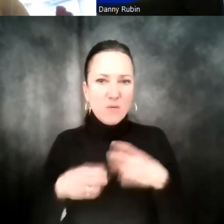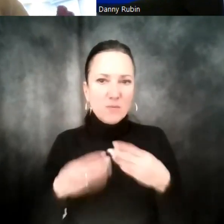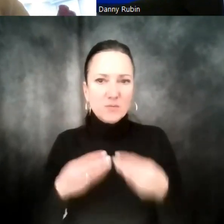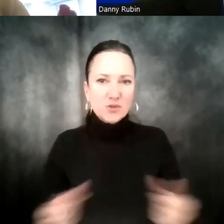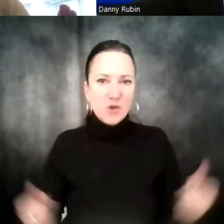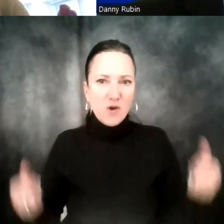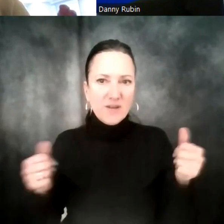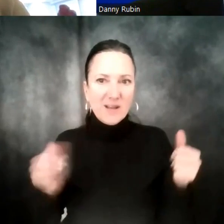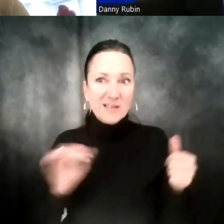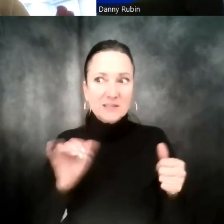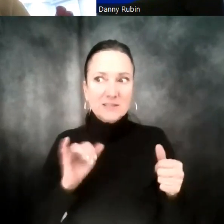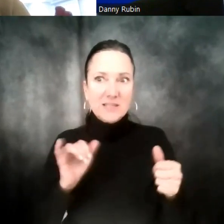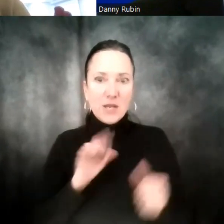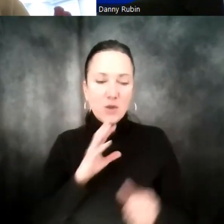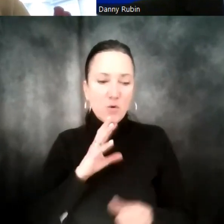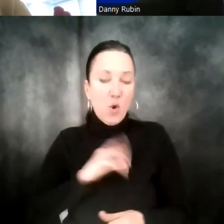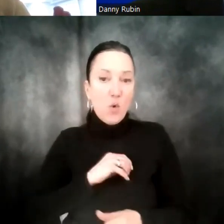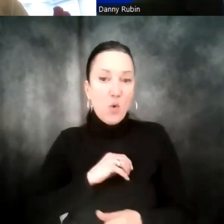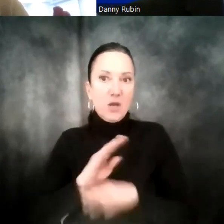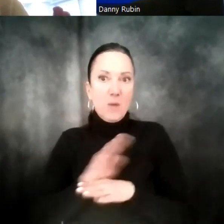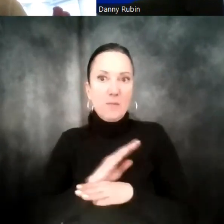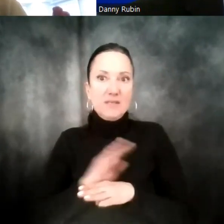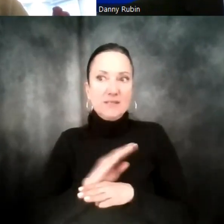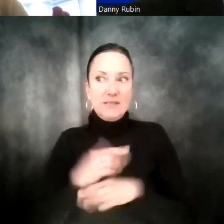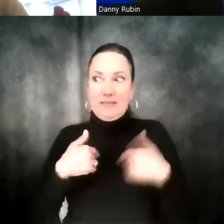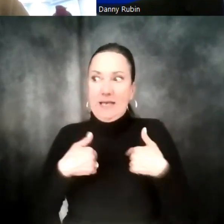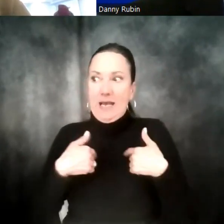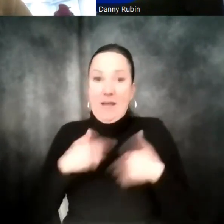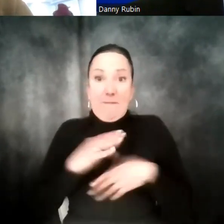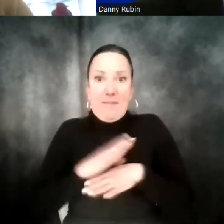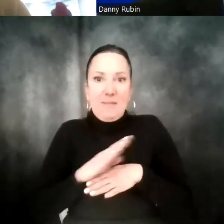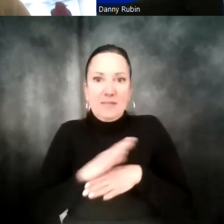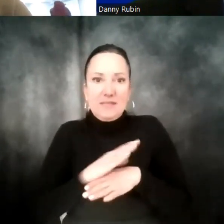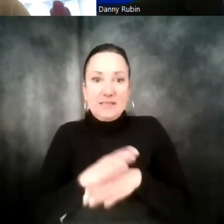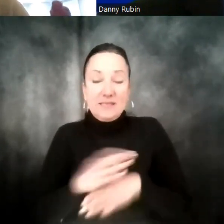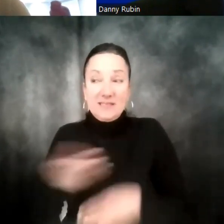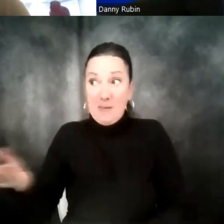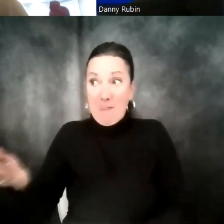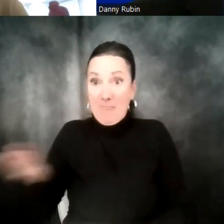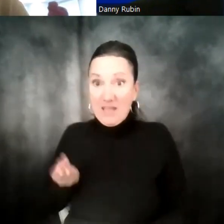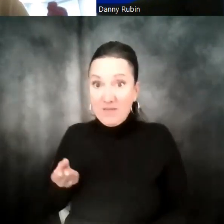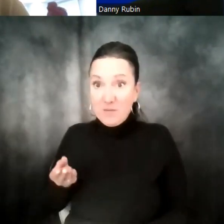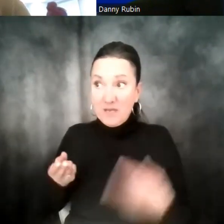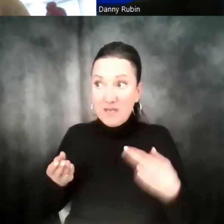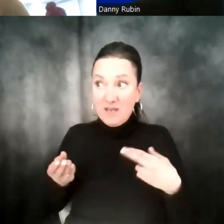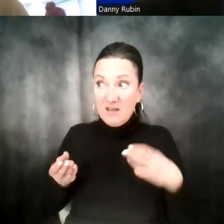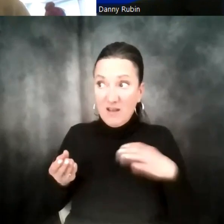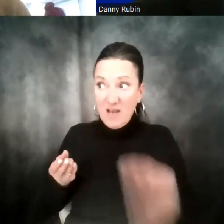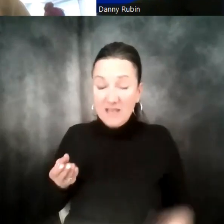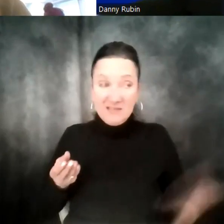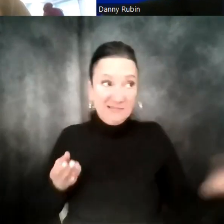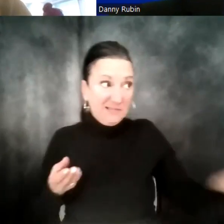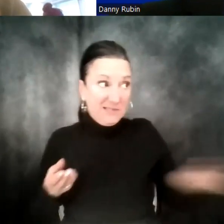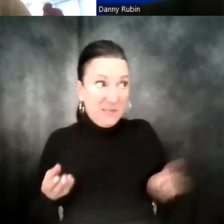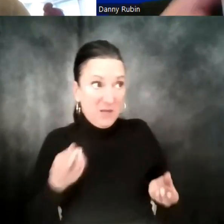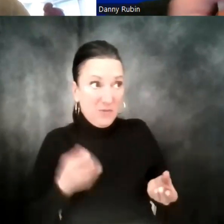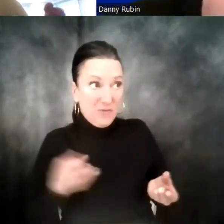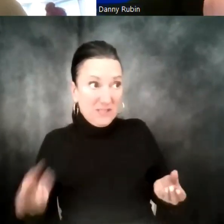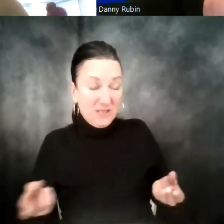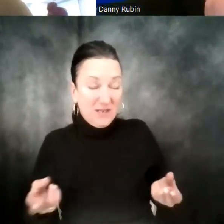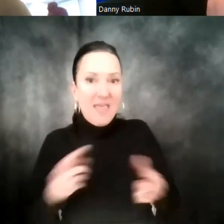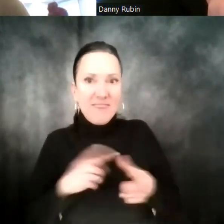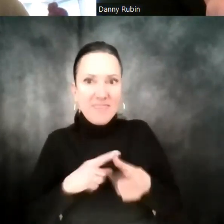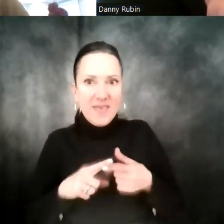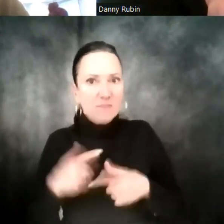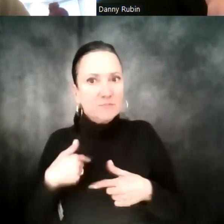entrepreneur in a sense where you're given the resources to do something, but feeling, like, feeling the initiative and, like, the go-getter mentality